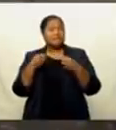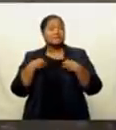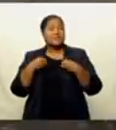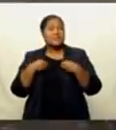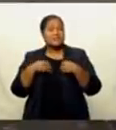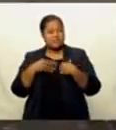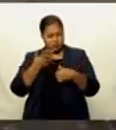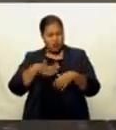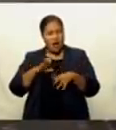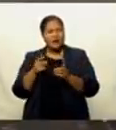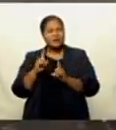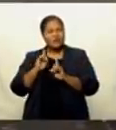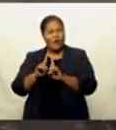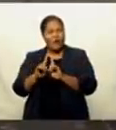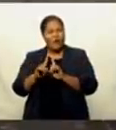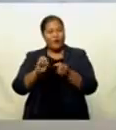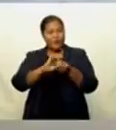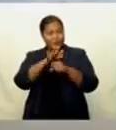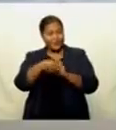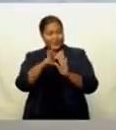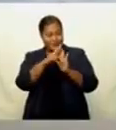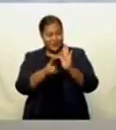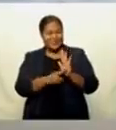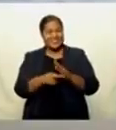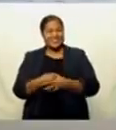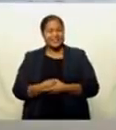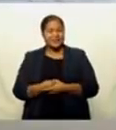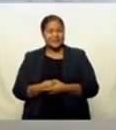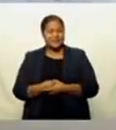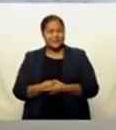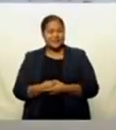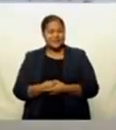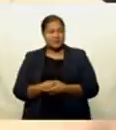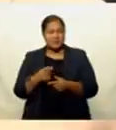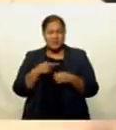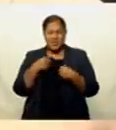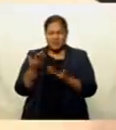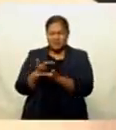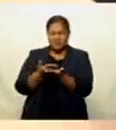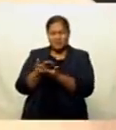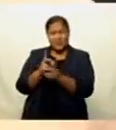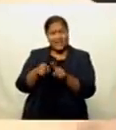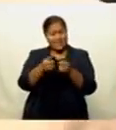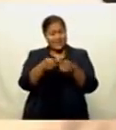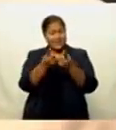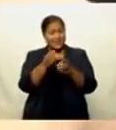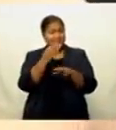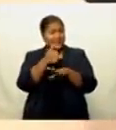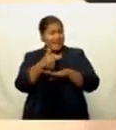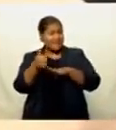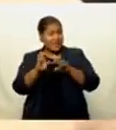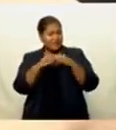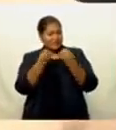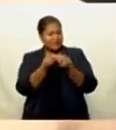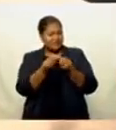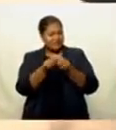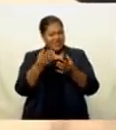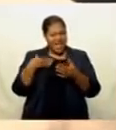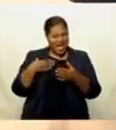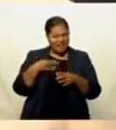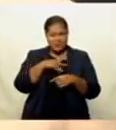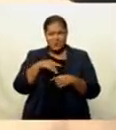are willing to adhere to the COVID-safe measures. We're talking to the various government departments, whether it be Health, Ministry of Commerce,